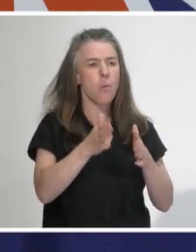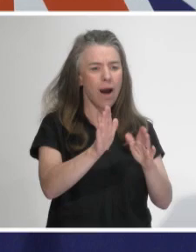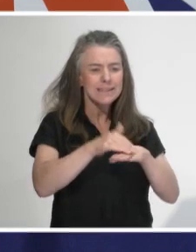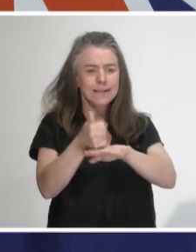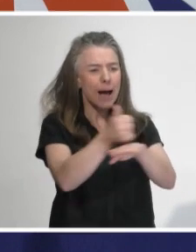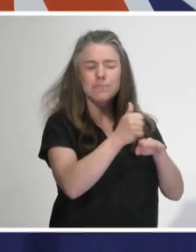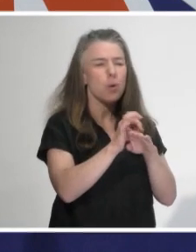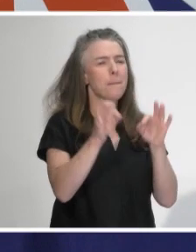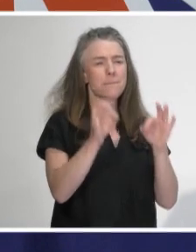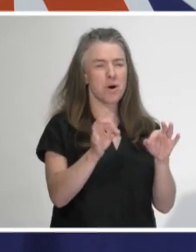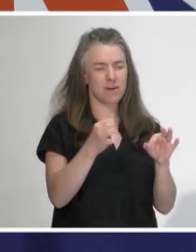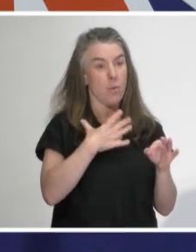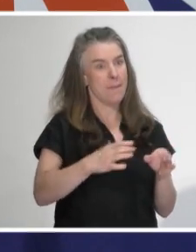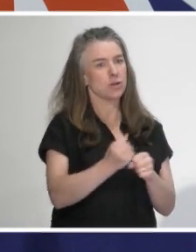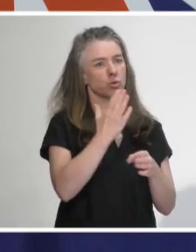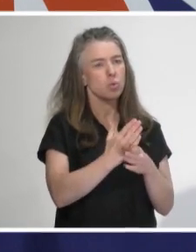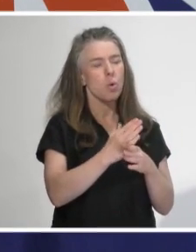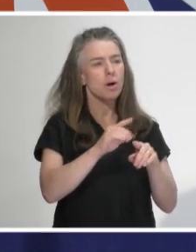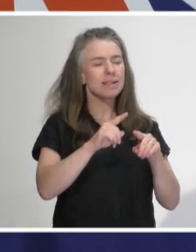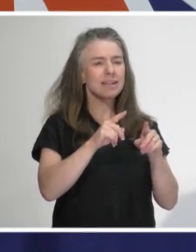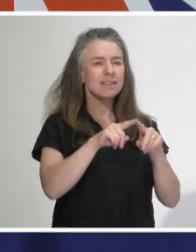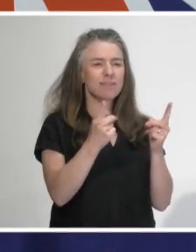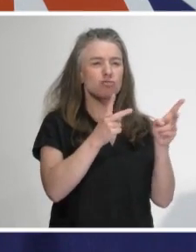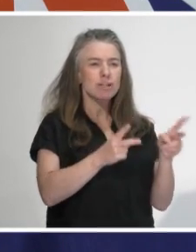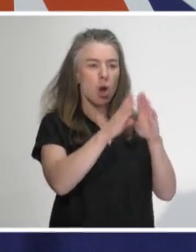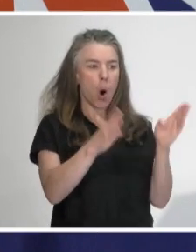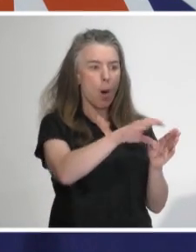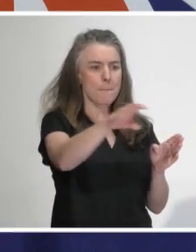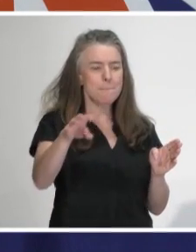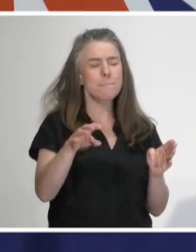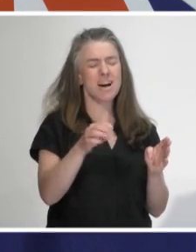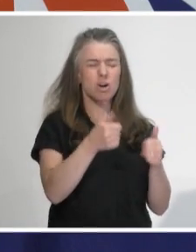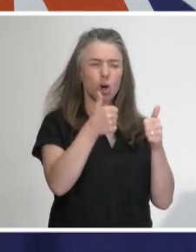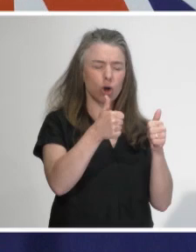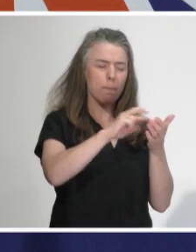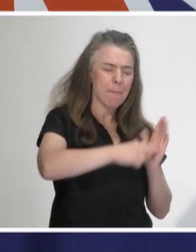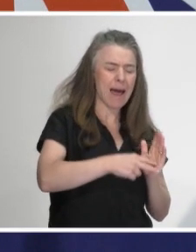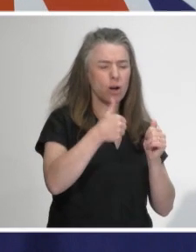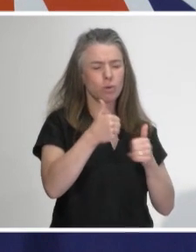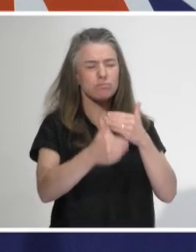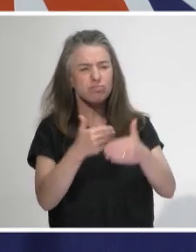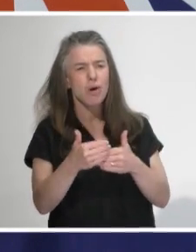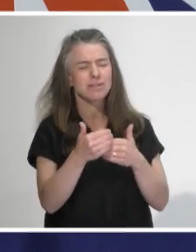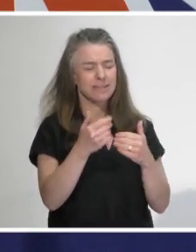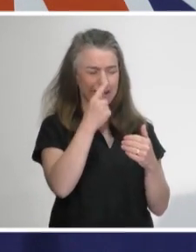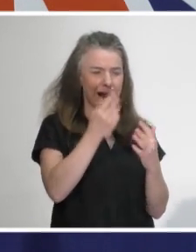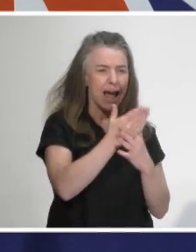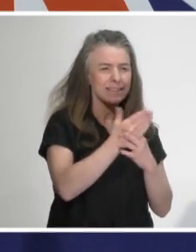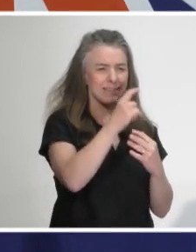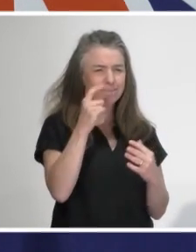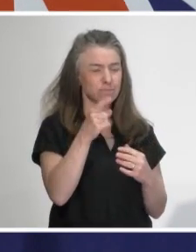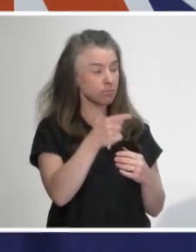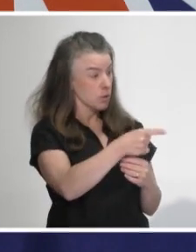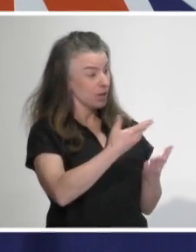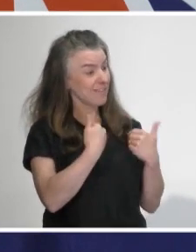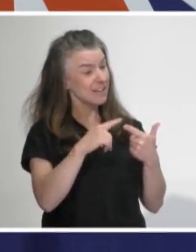want to make sure that every facility's got really good plans, procedures, access to PPE and knows how to use it. Can give us some examples of where it wasn't working?